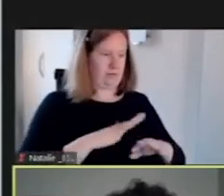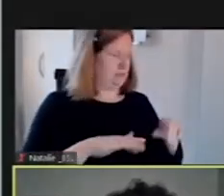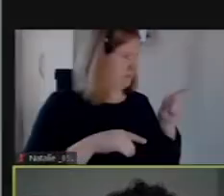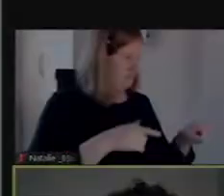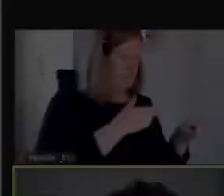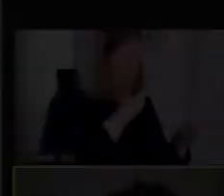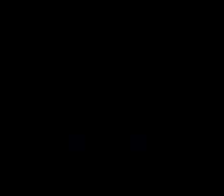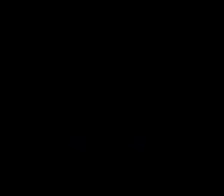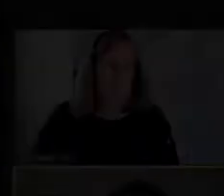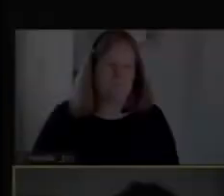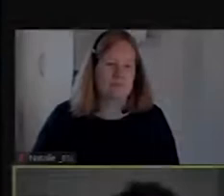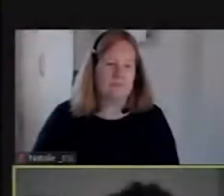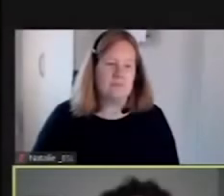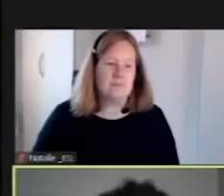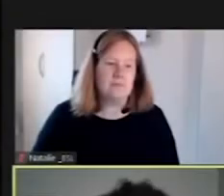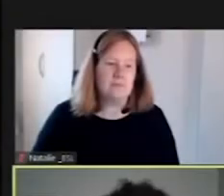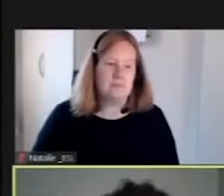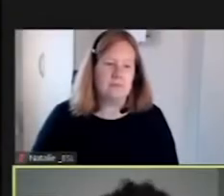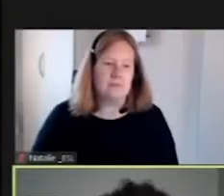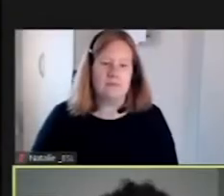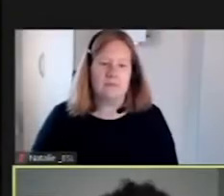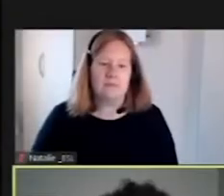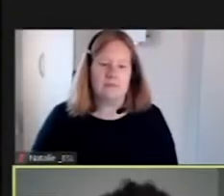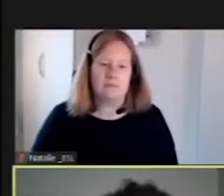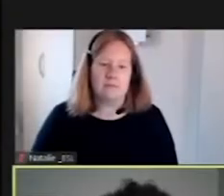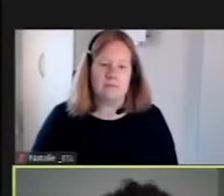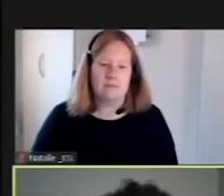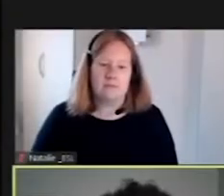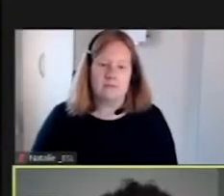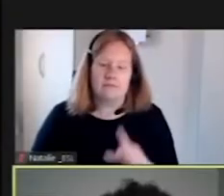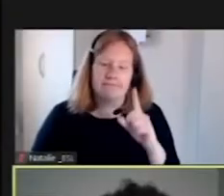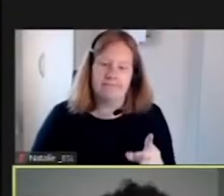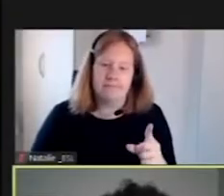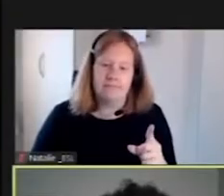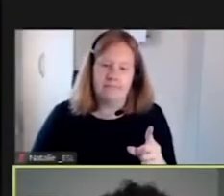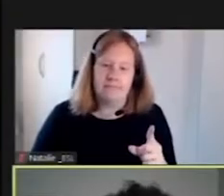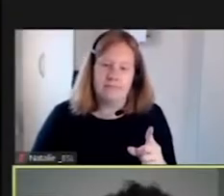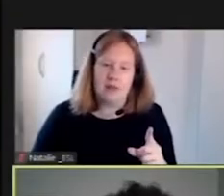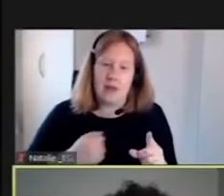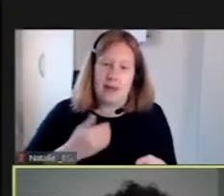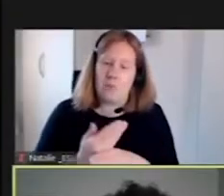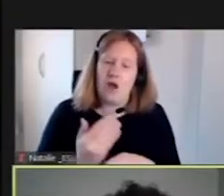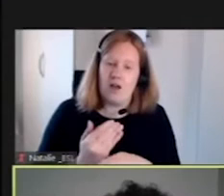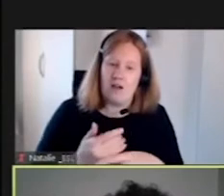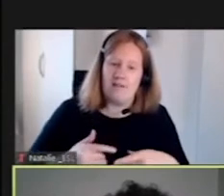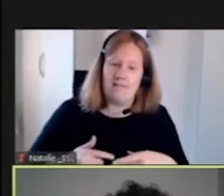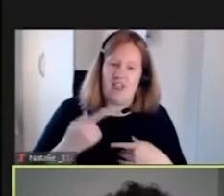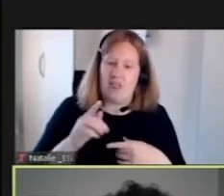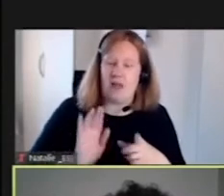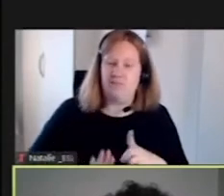binary all at once. This has been the kind of peak of my work in the outdoors.